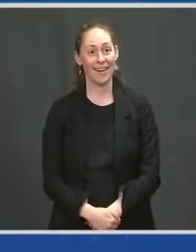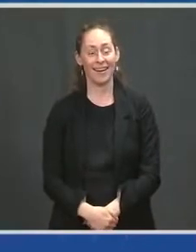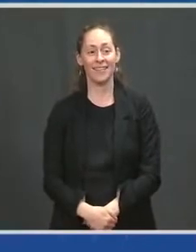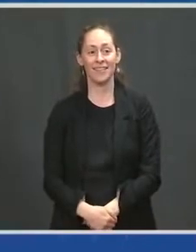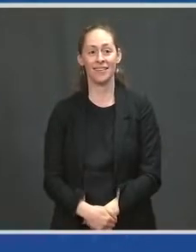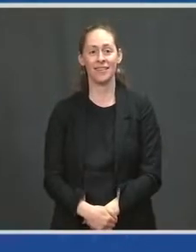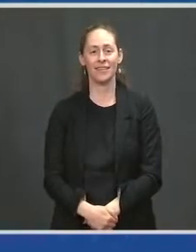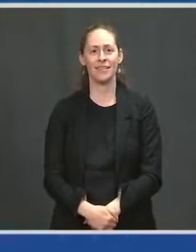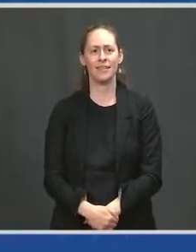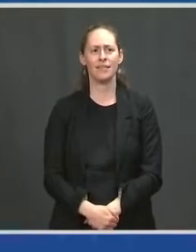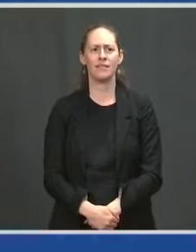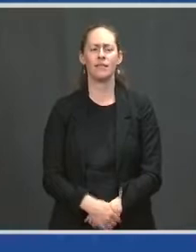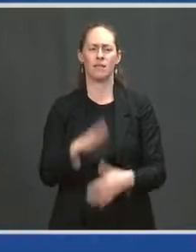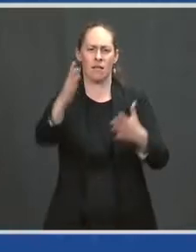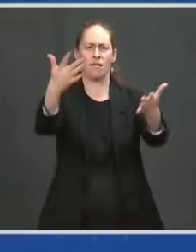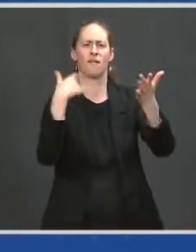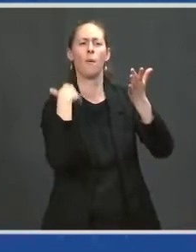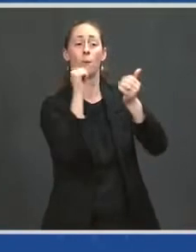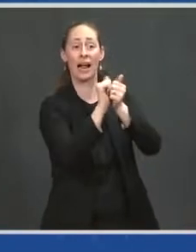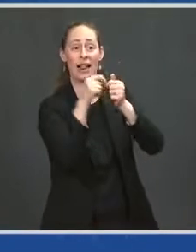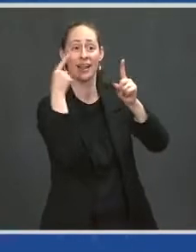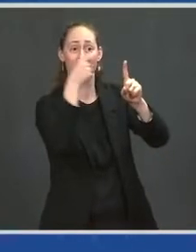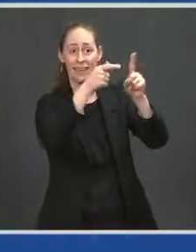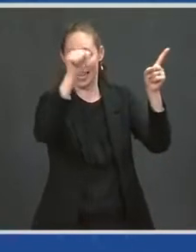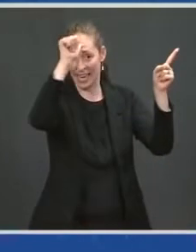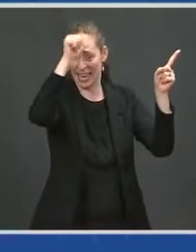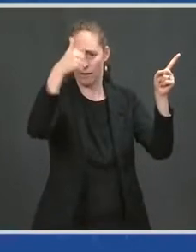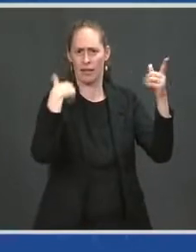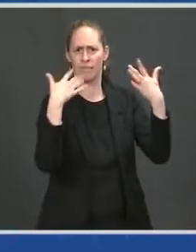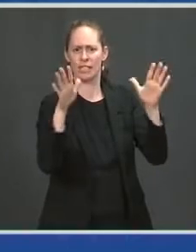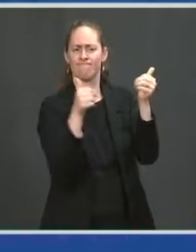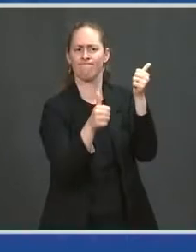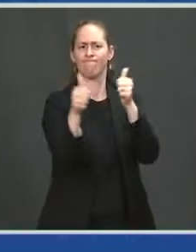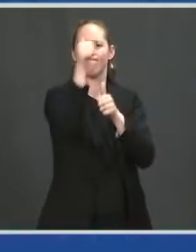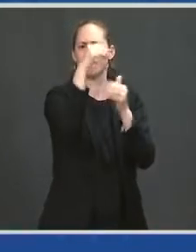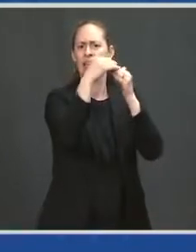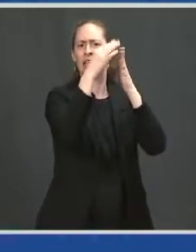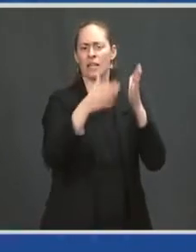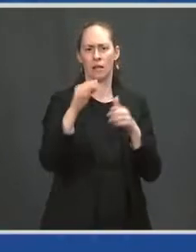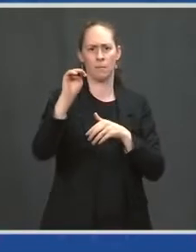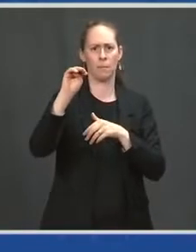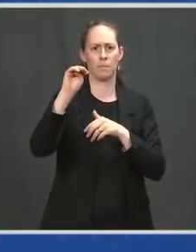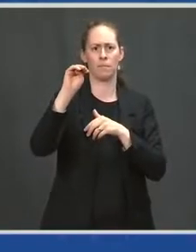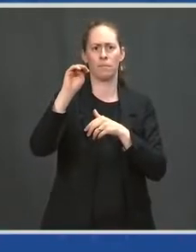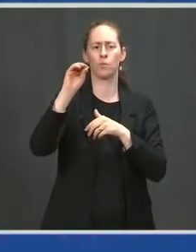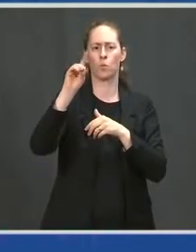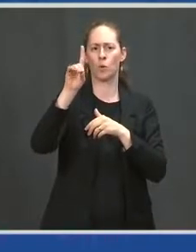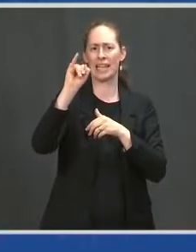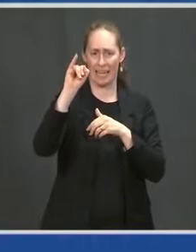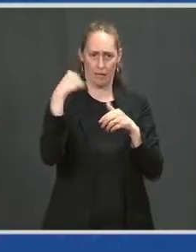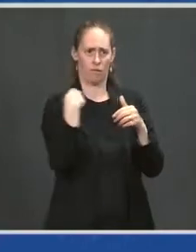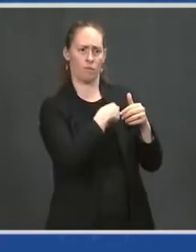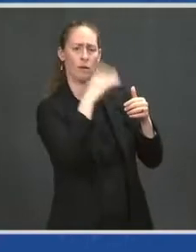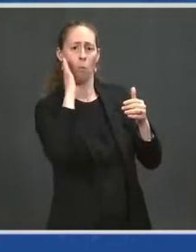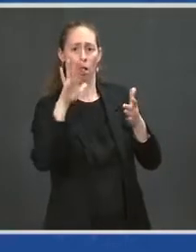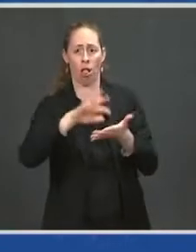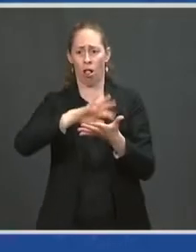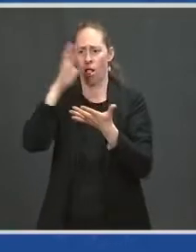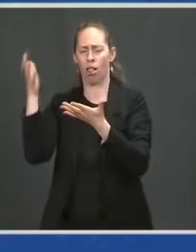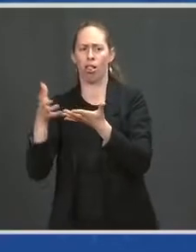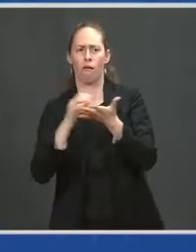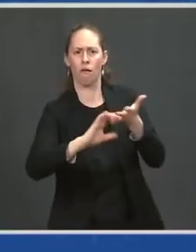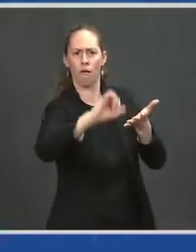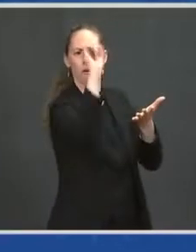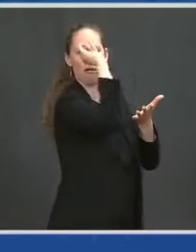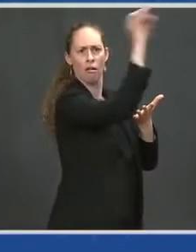with Modi, the prime minister. We are sending immediately a whole series